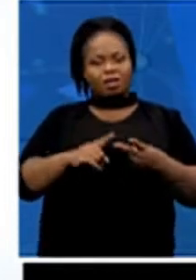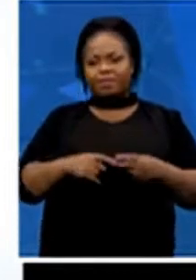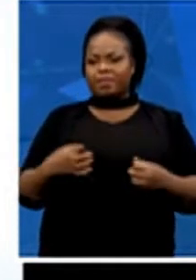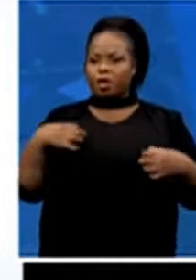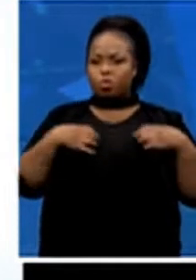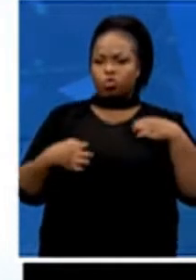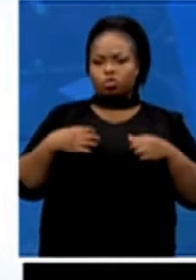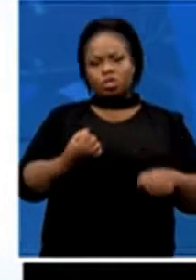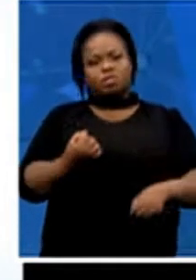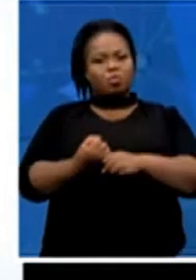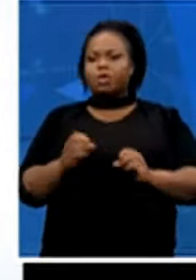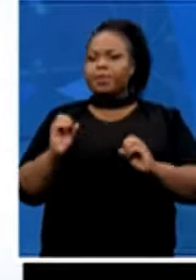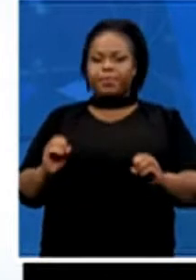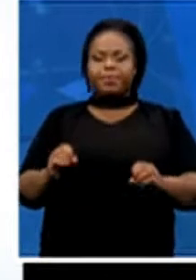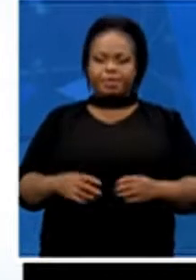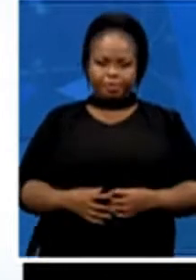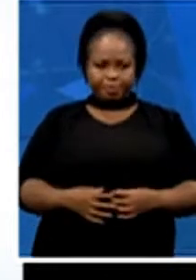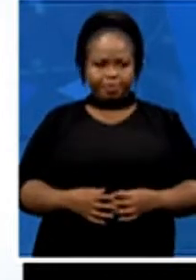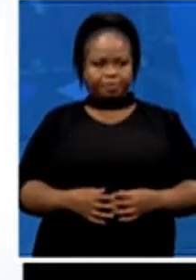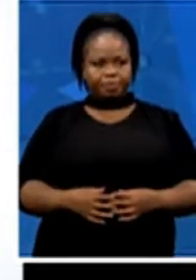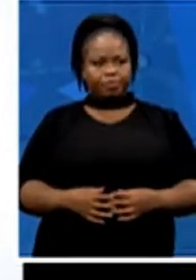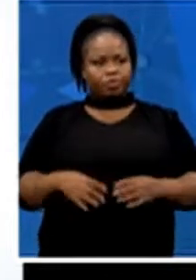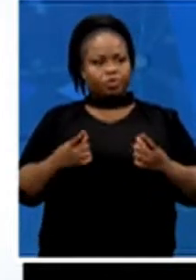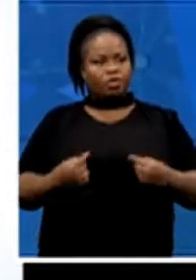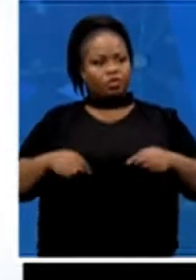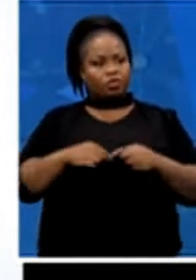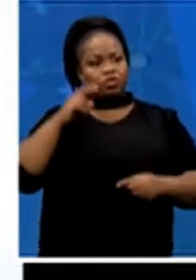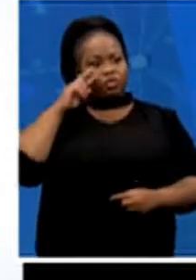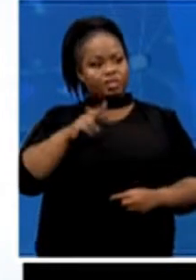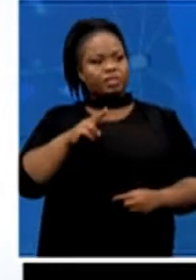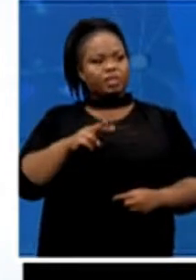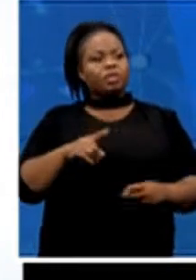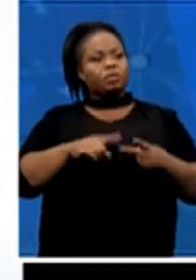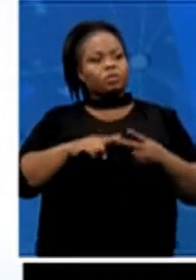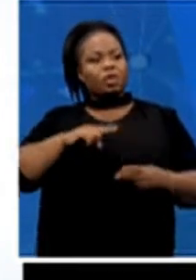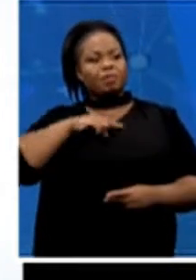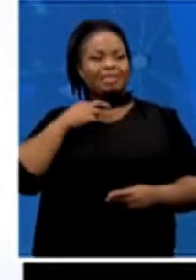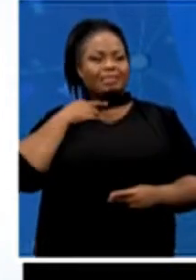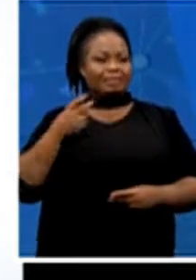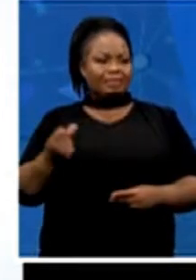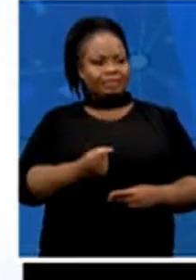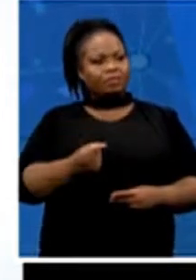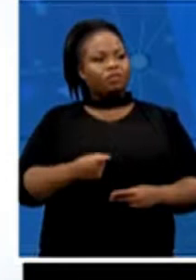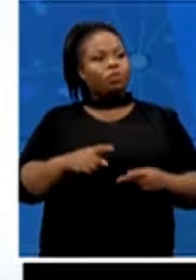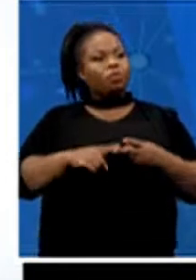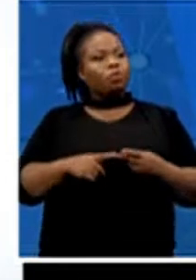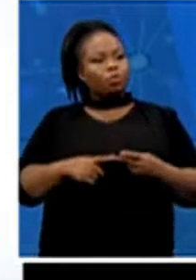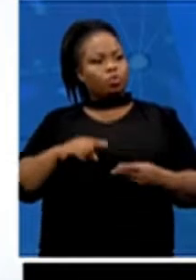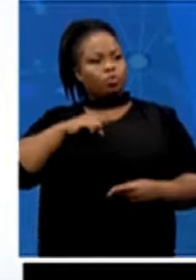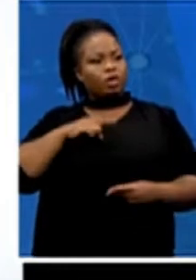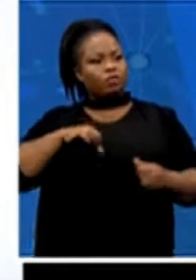So if we look at that, but unfortunately, because of the economic circumstances, some of the social realities and the beliefs